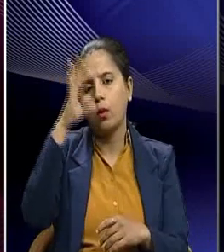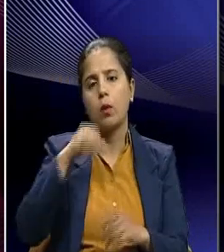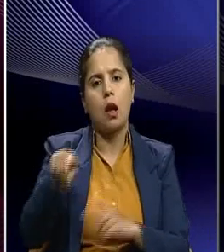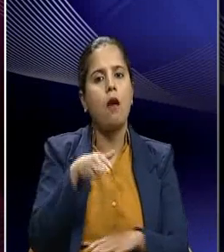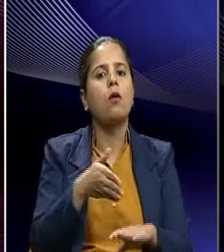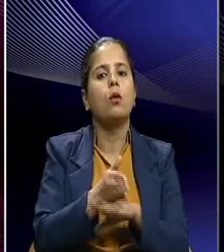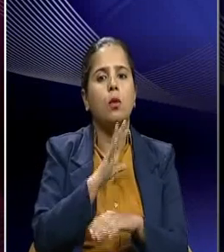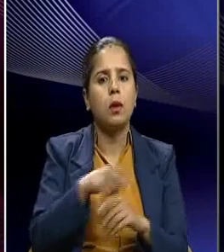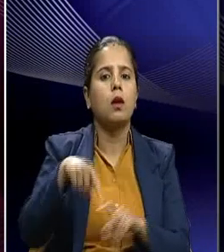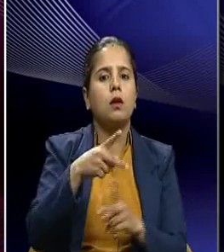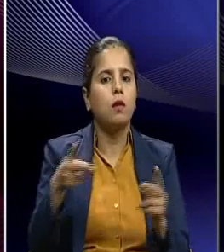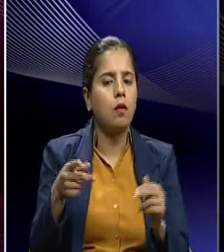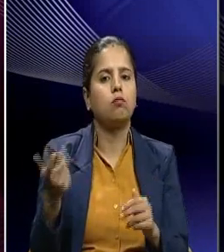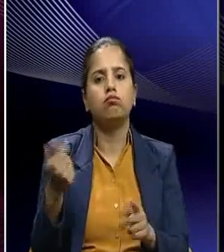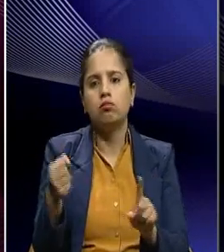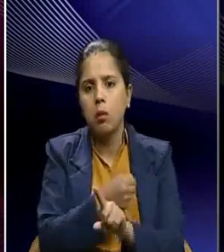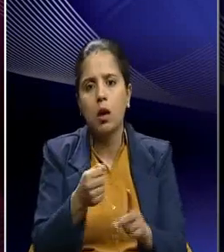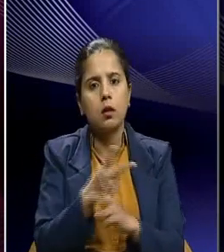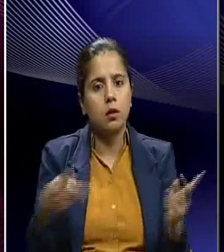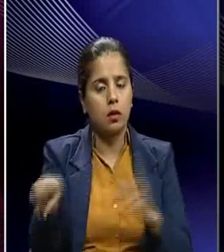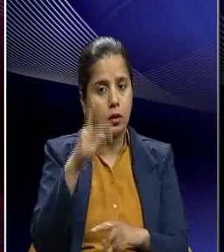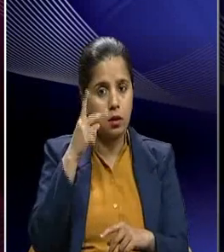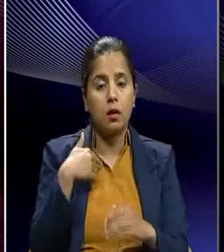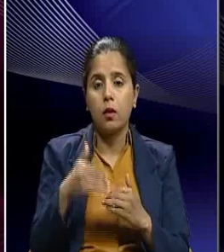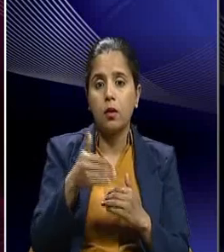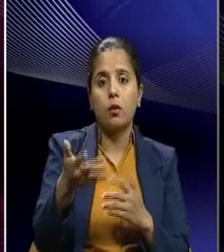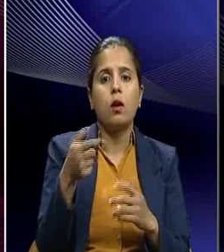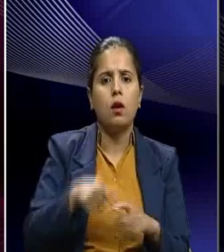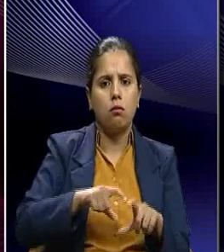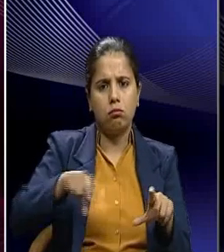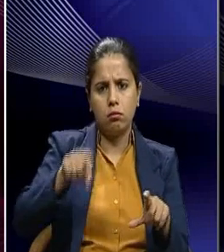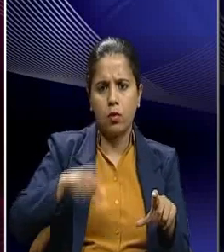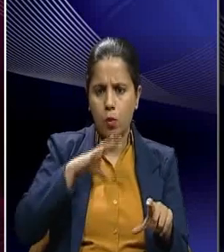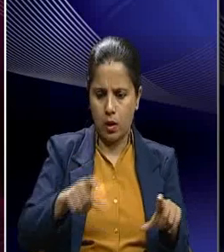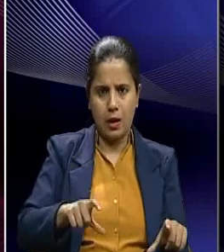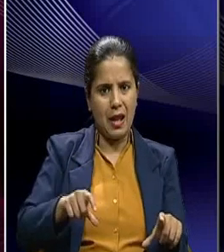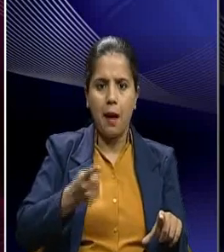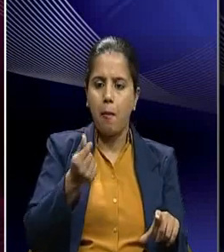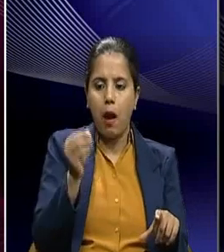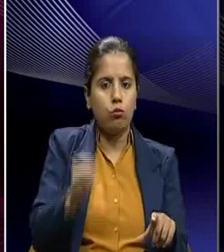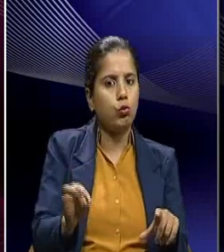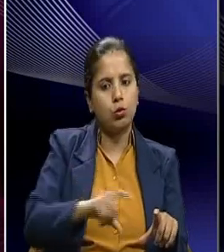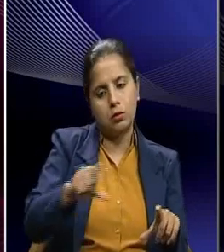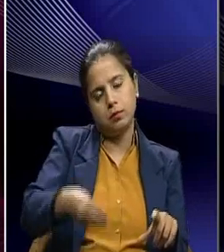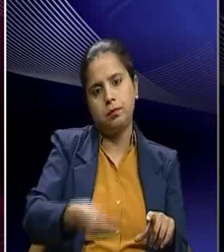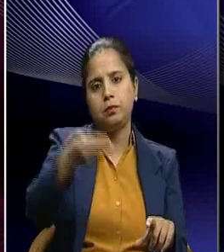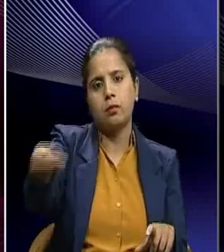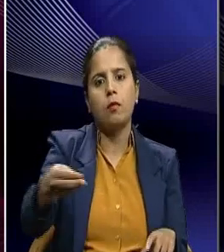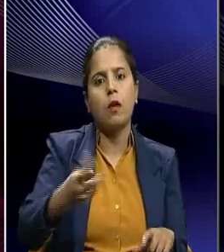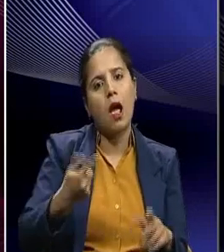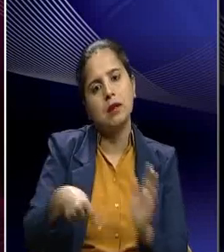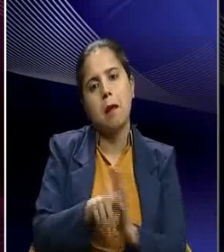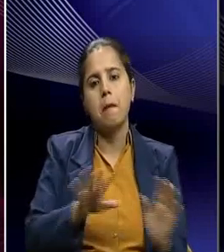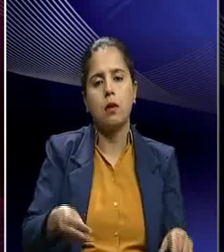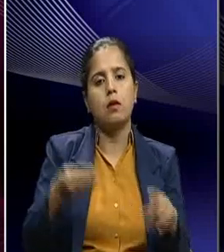violence in the state. So, in a way the blank check which was given by Jinnah was quickly negated and Jodhpur also